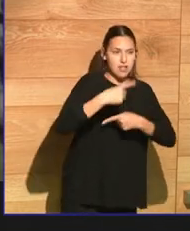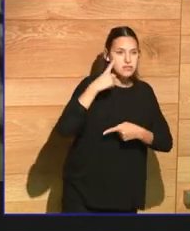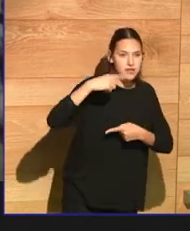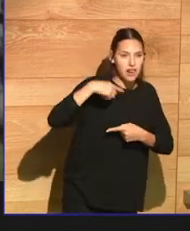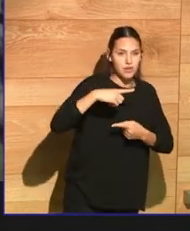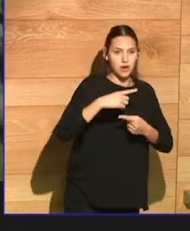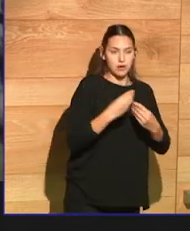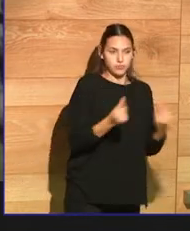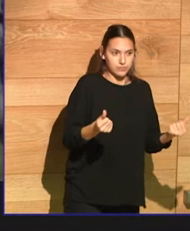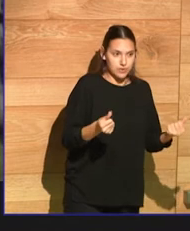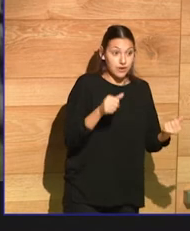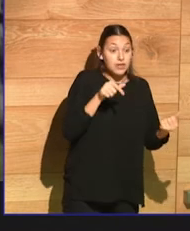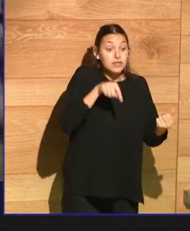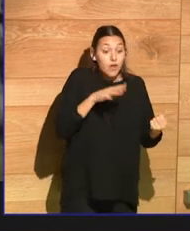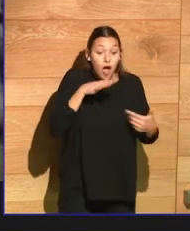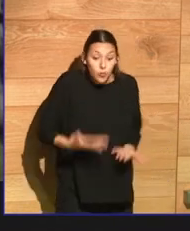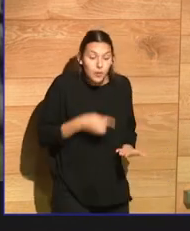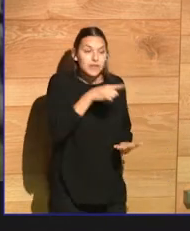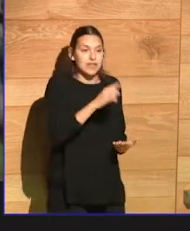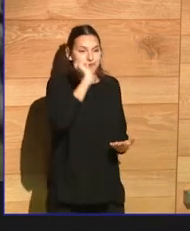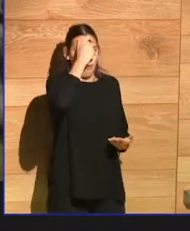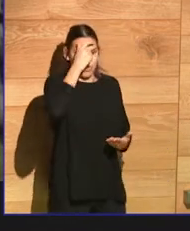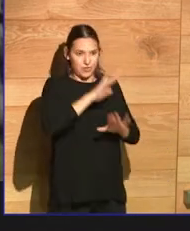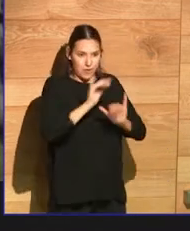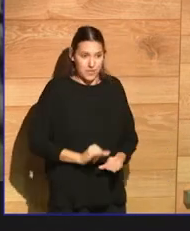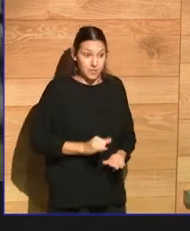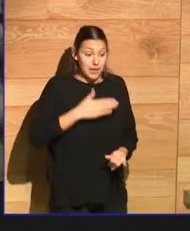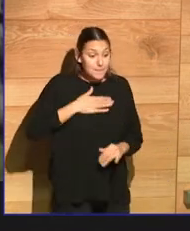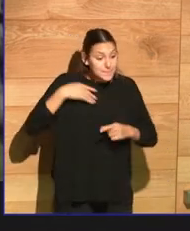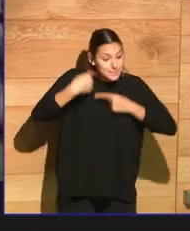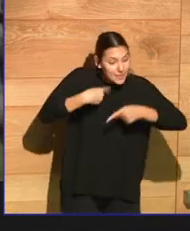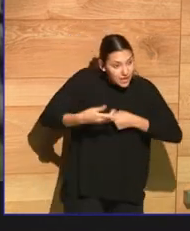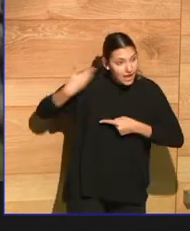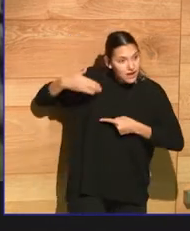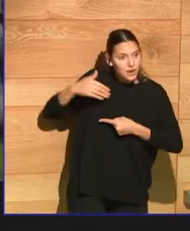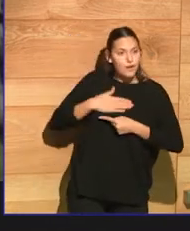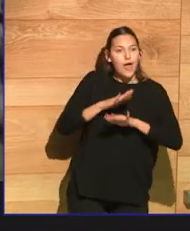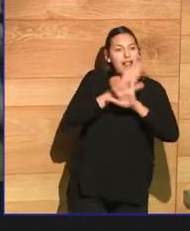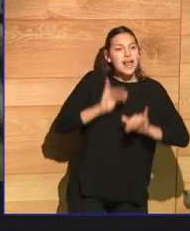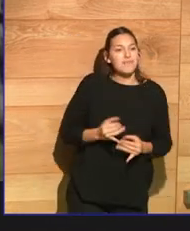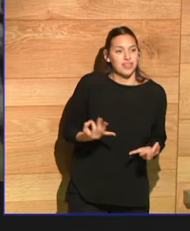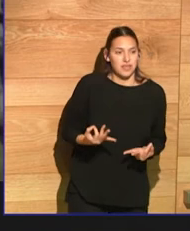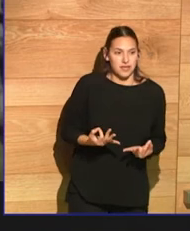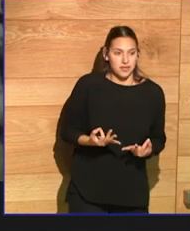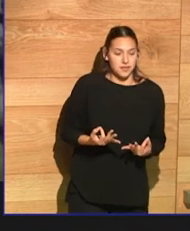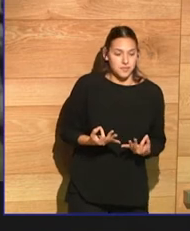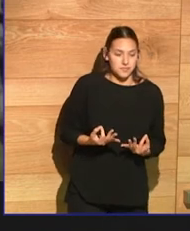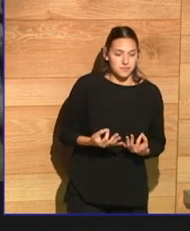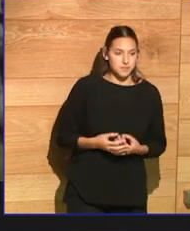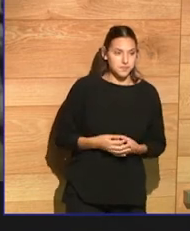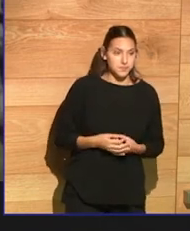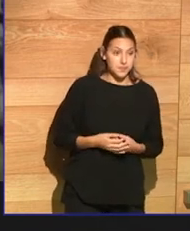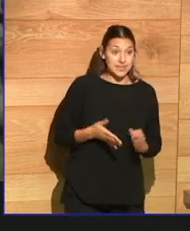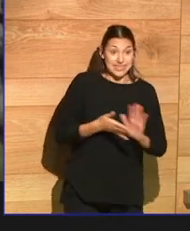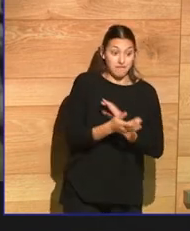And for my generation as a child, peace looked like just the absence of war, just the absence of open